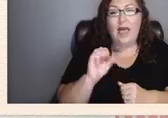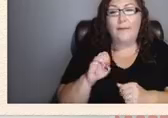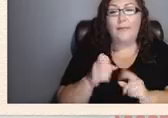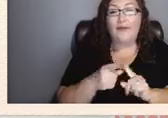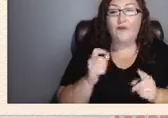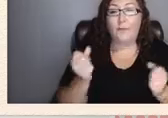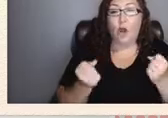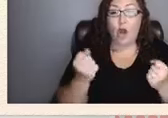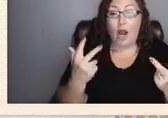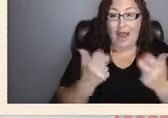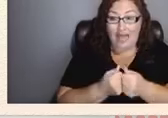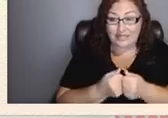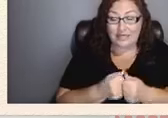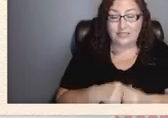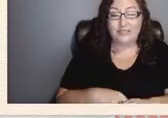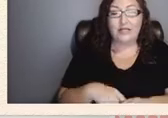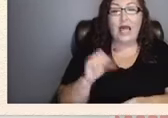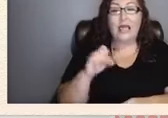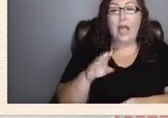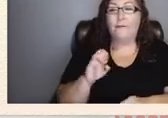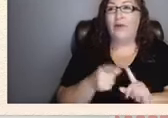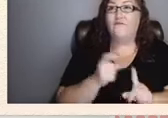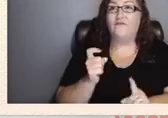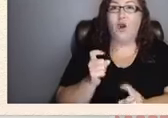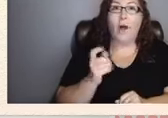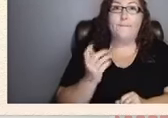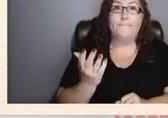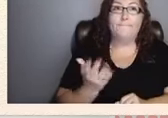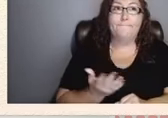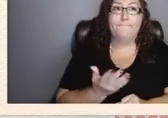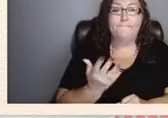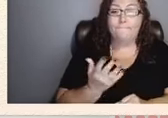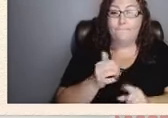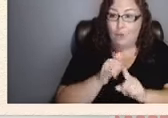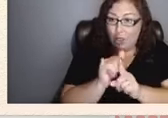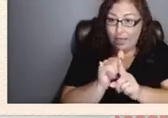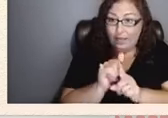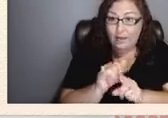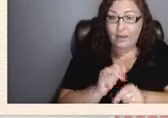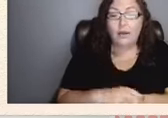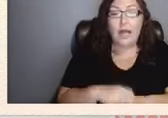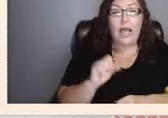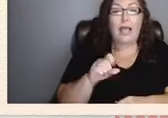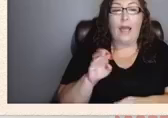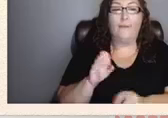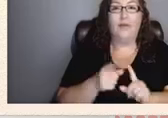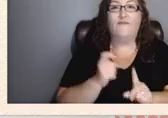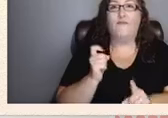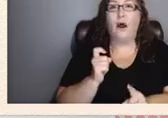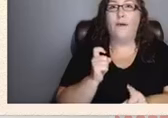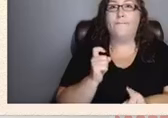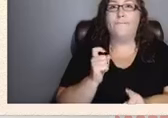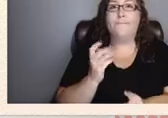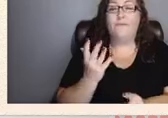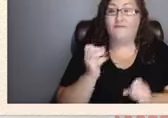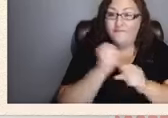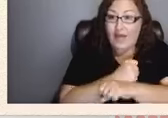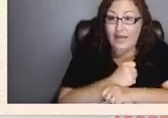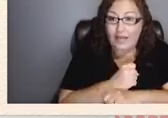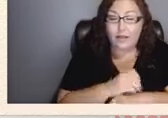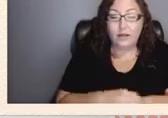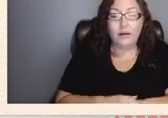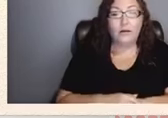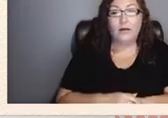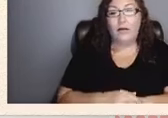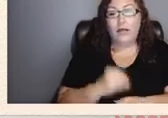these can be from bullying these can be from fighting whether that's in